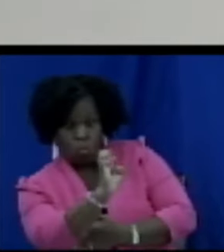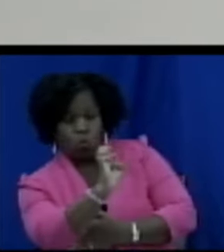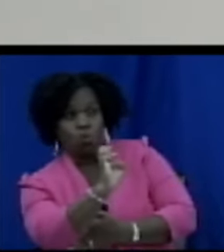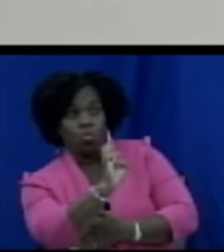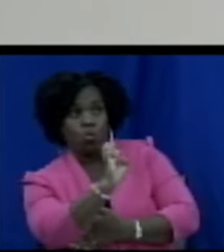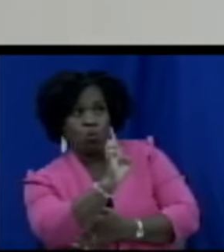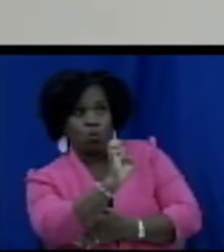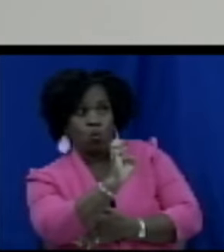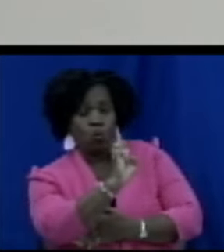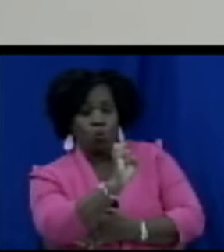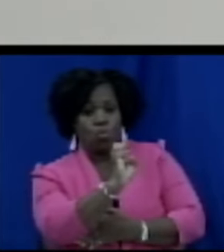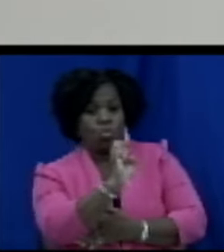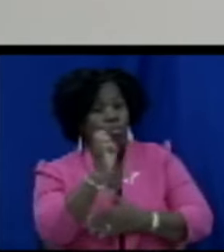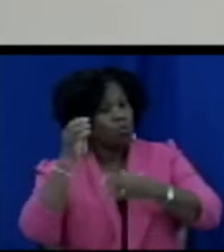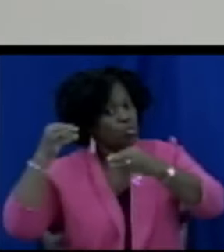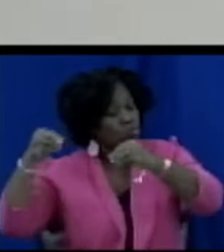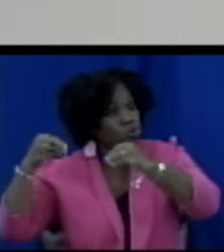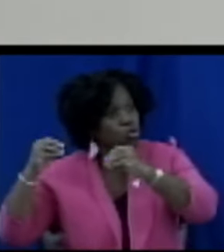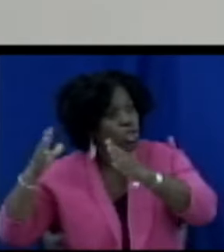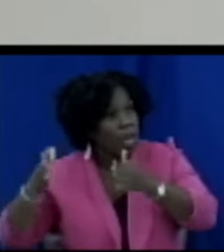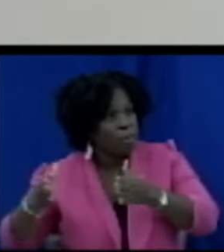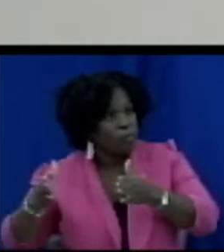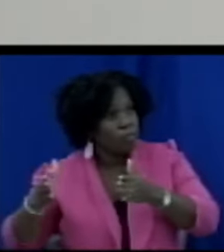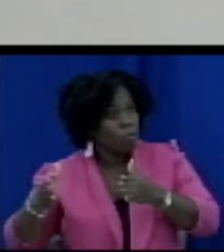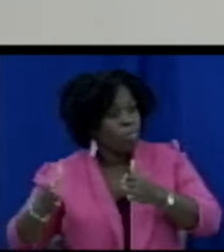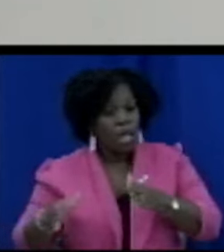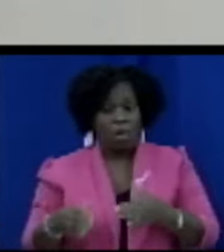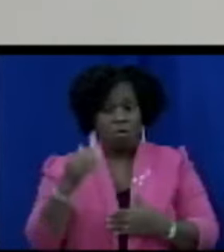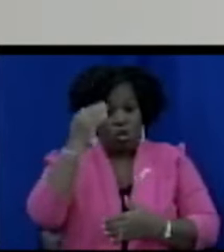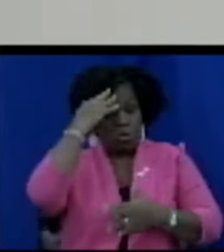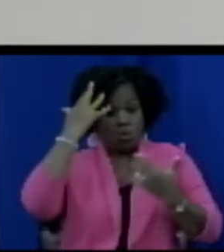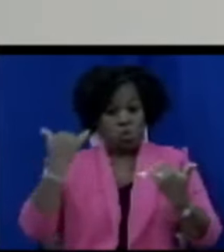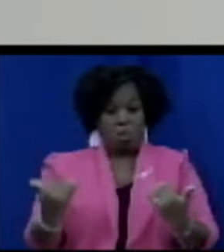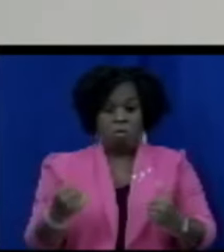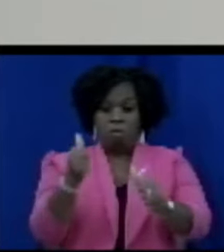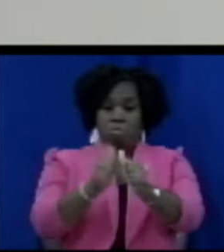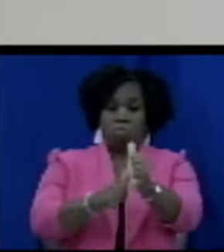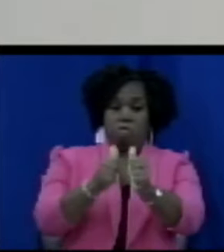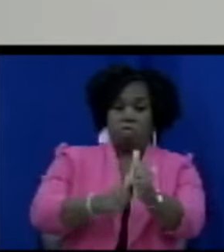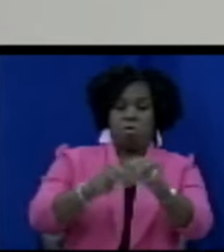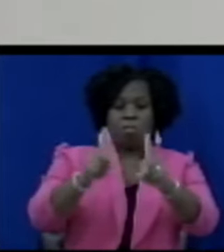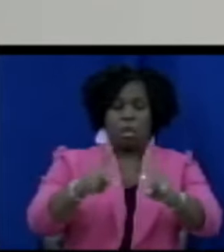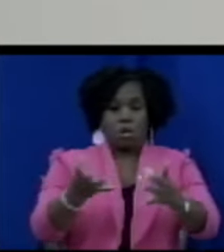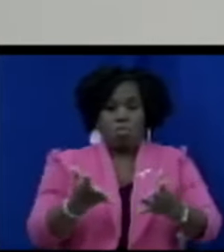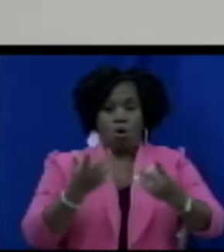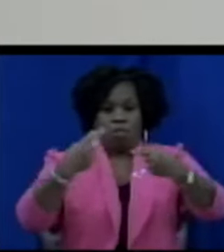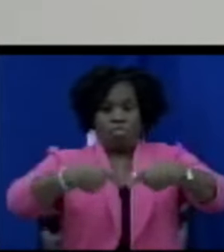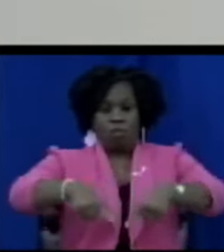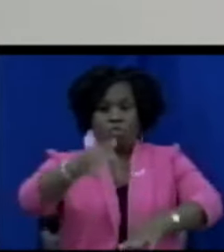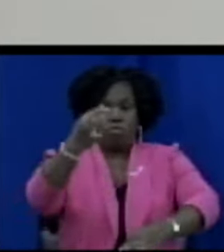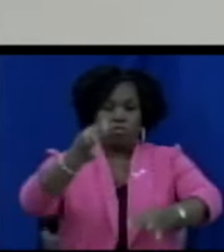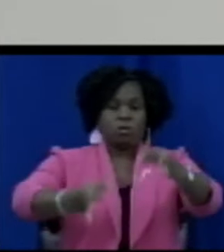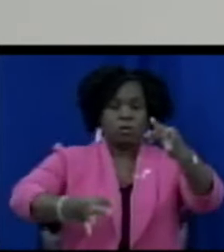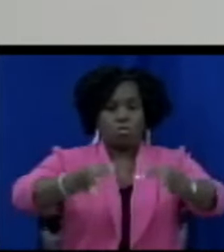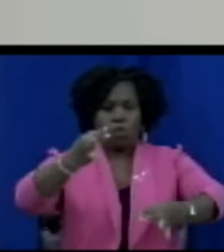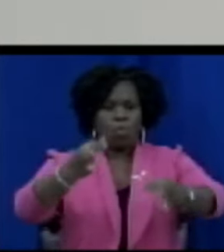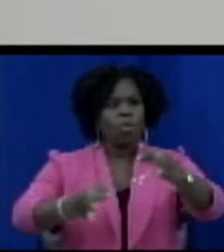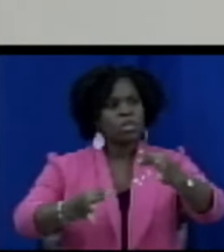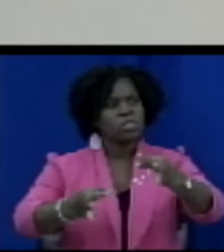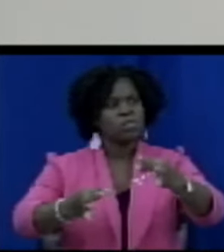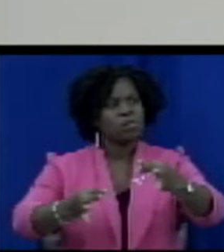so we know we live in an age now where everything is litigation and everybody wants to go to the court because